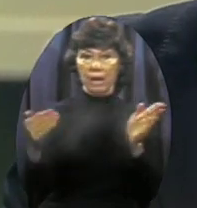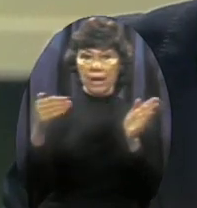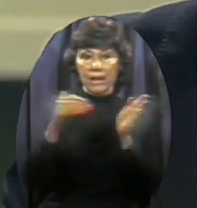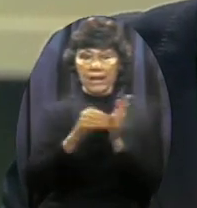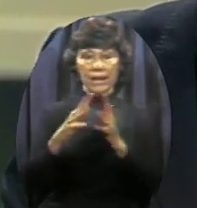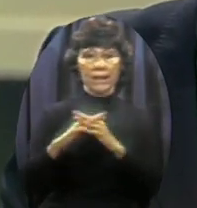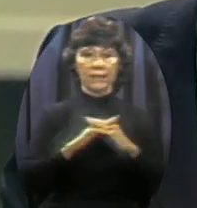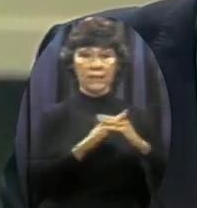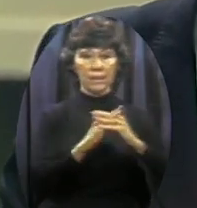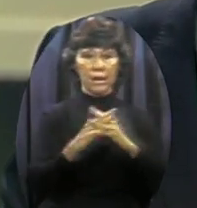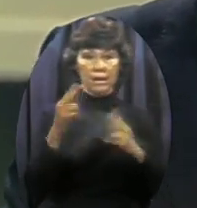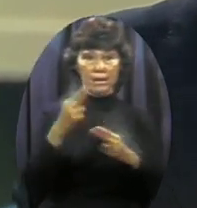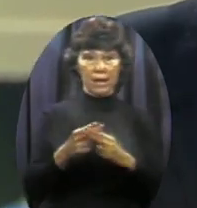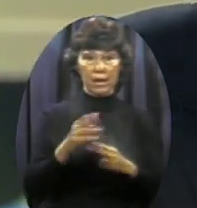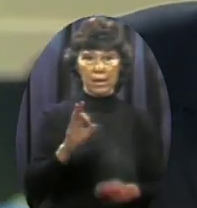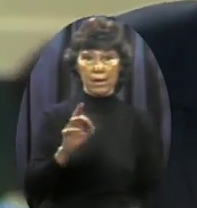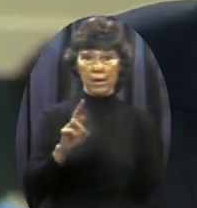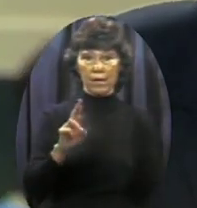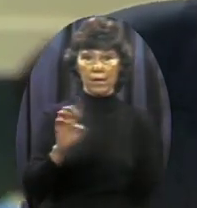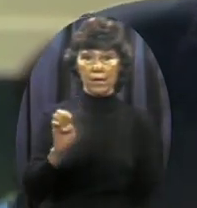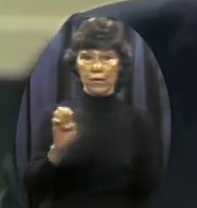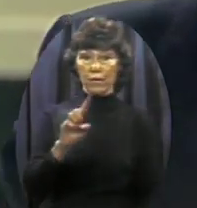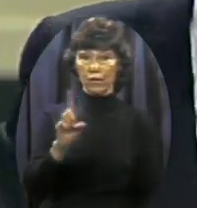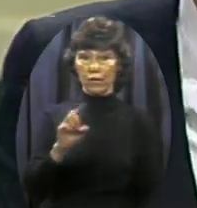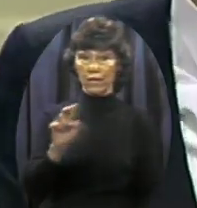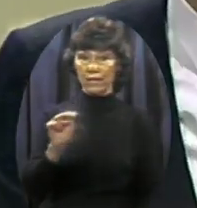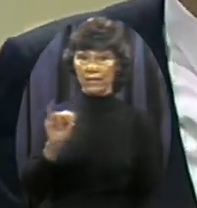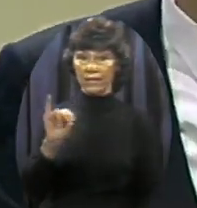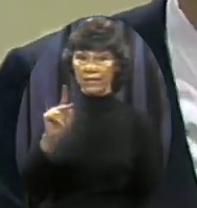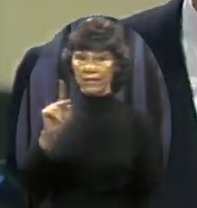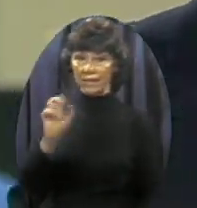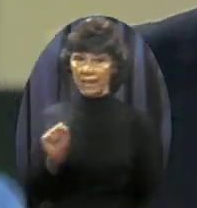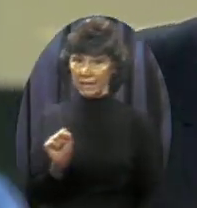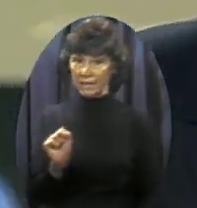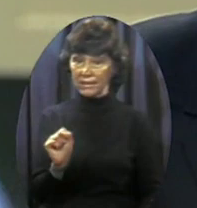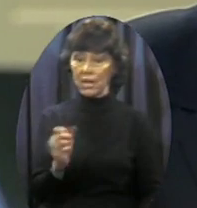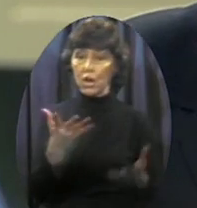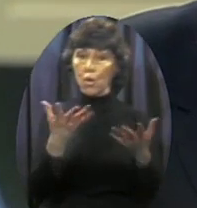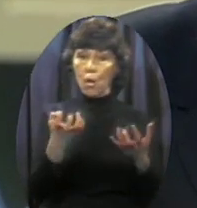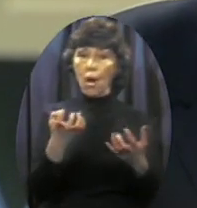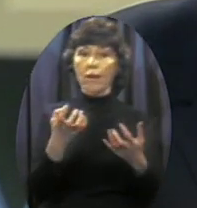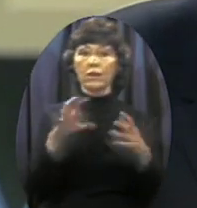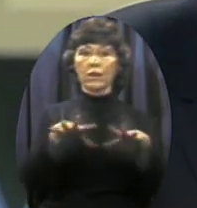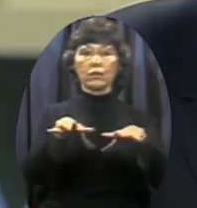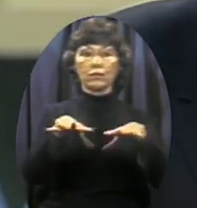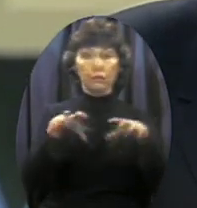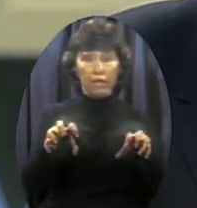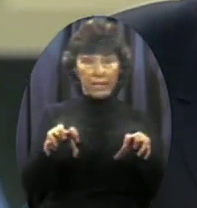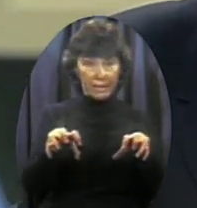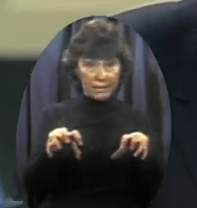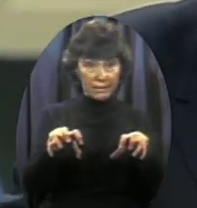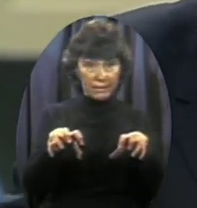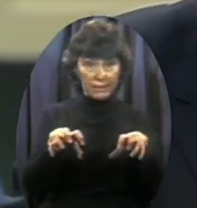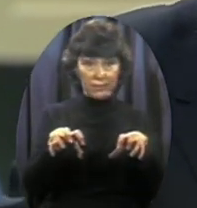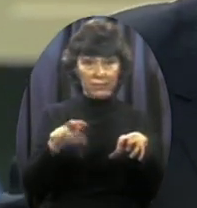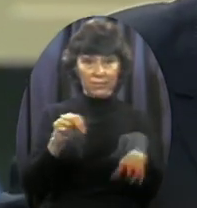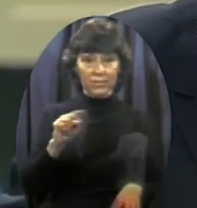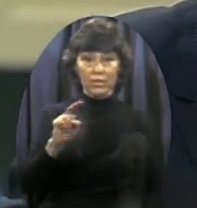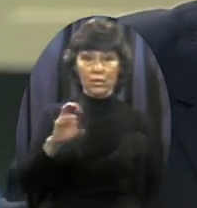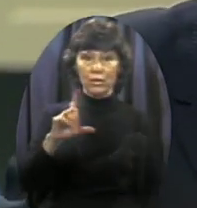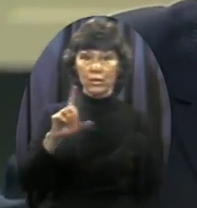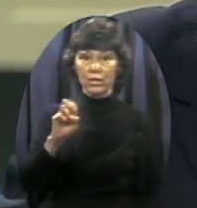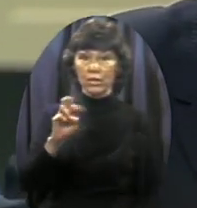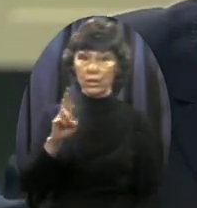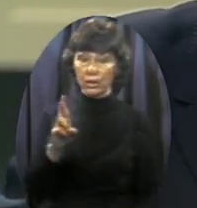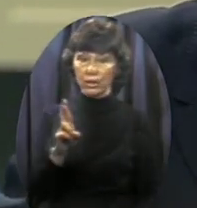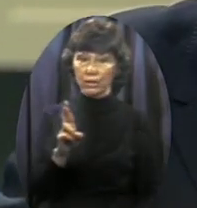Russia They didn't build this country And as sincere as they may be They're naive and sincerely wrong Our flag